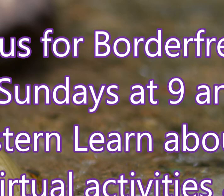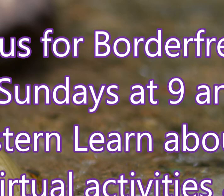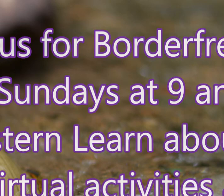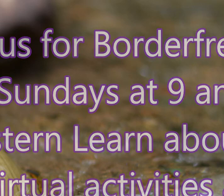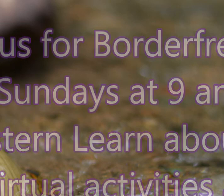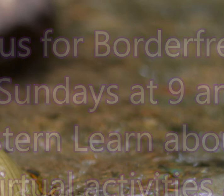No, not but for everyone.